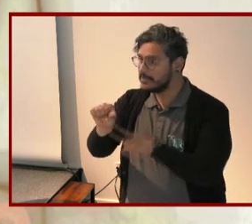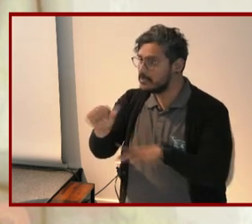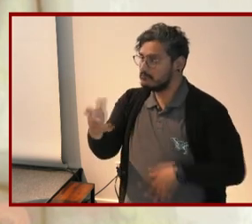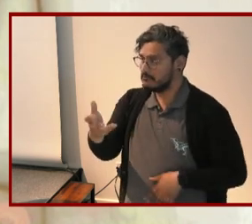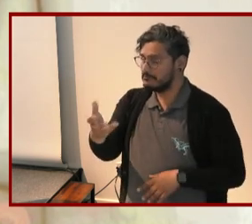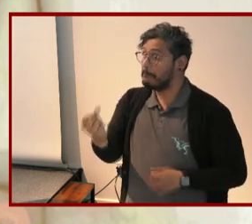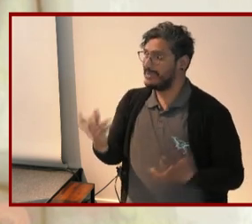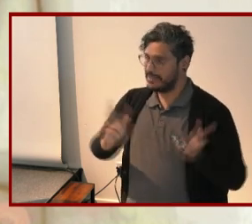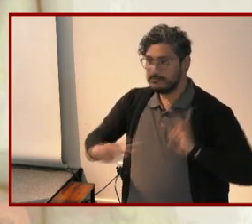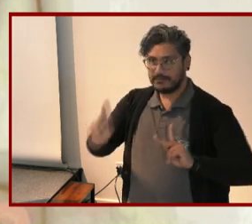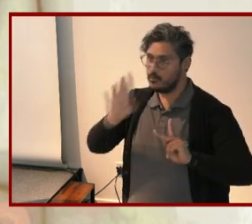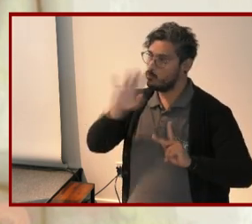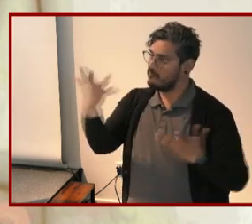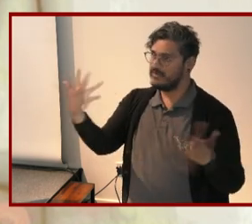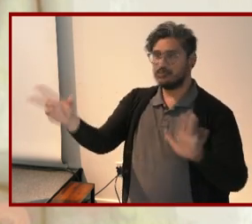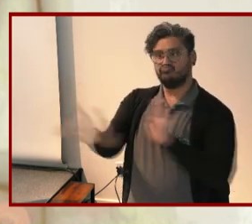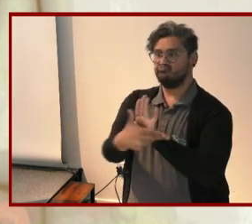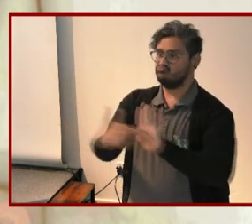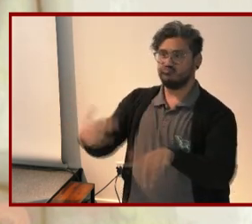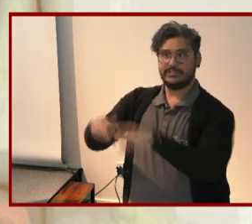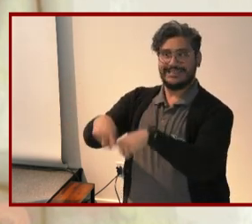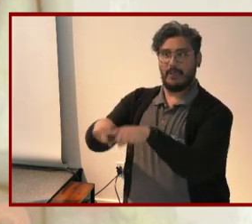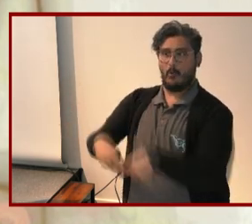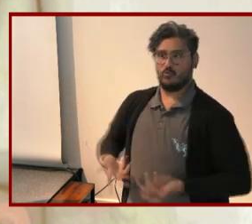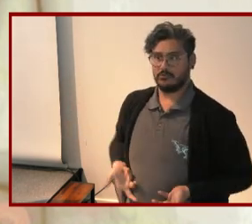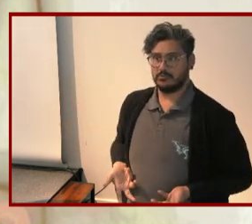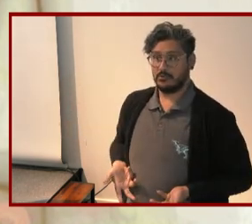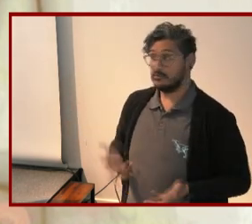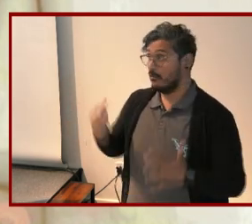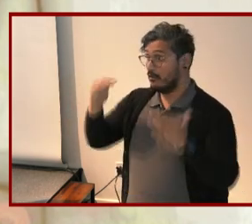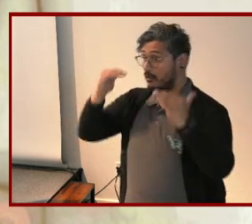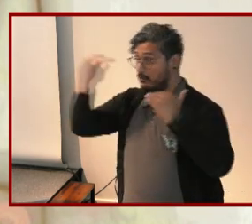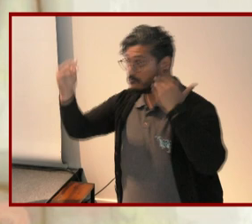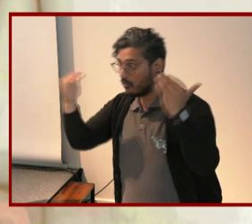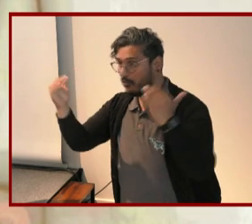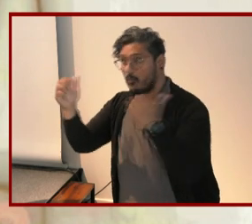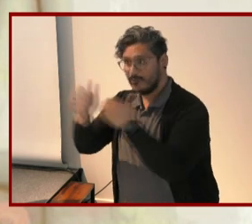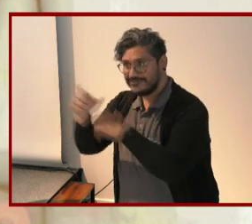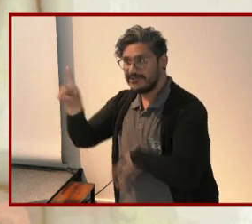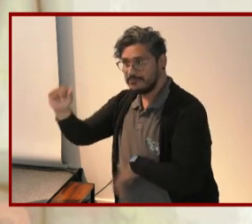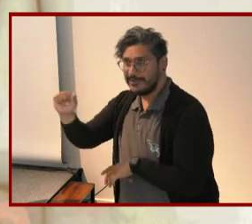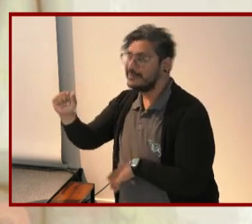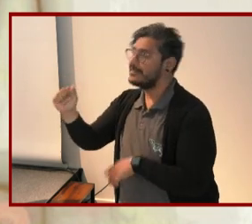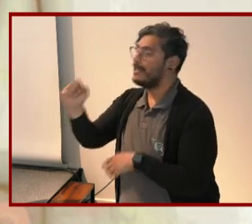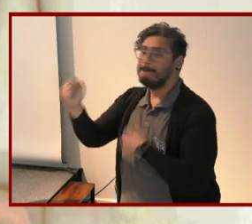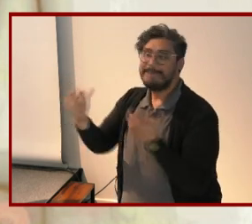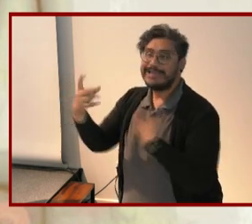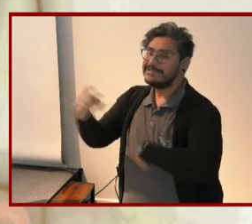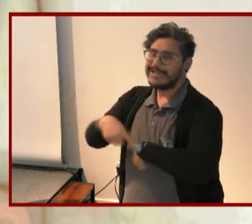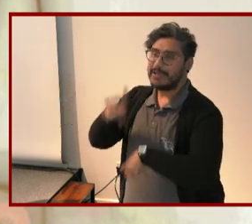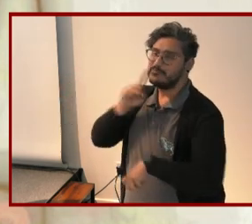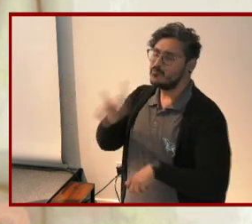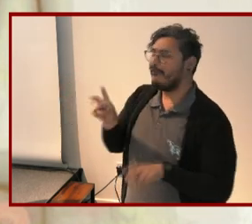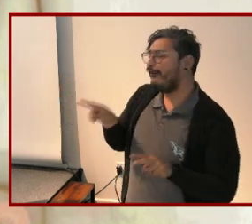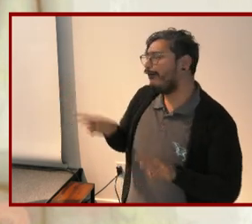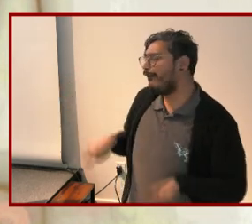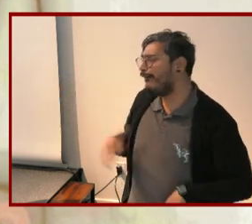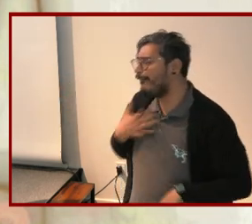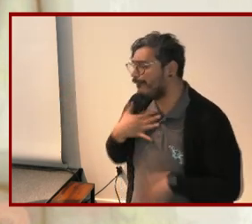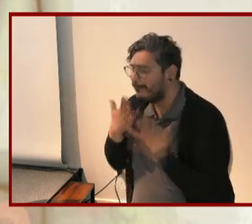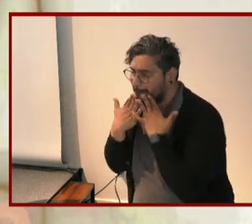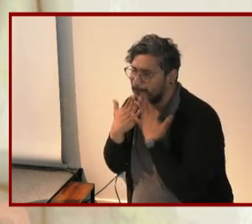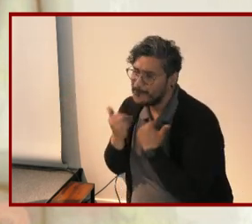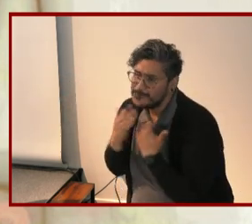of dependency adults with disabilities are frequently infantilized they are literally perceived and treated as children